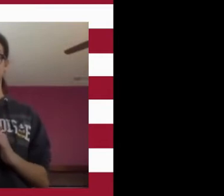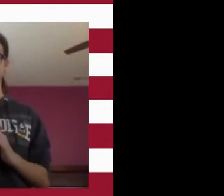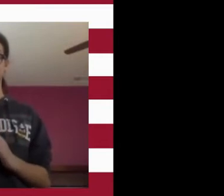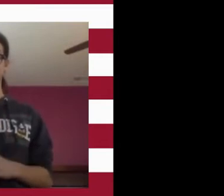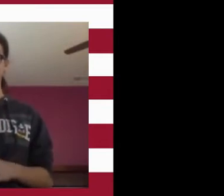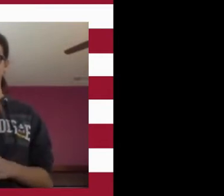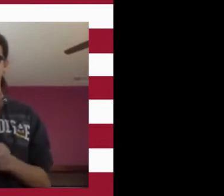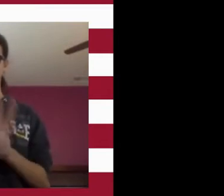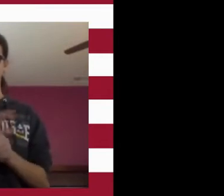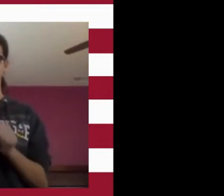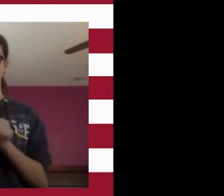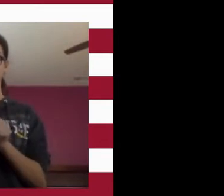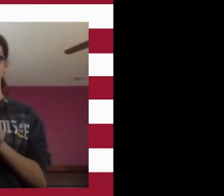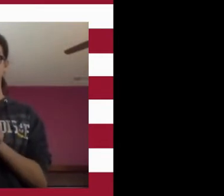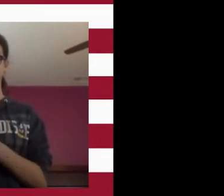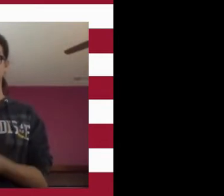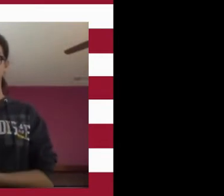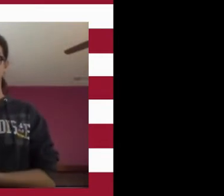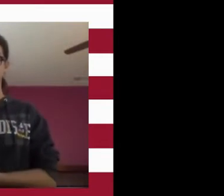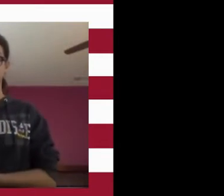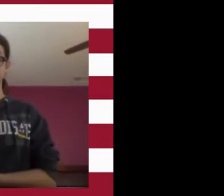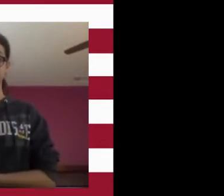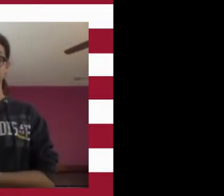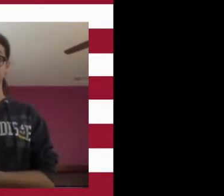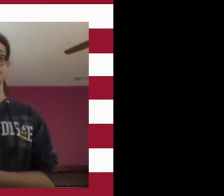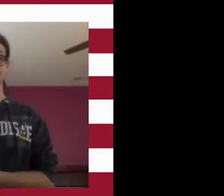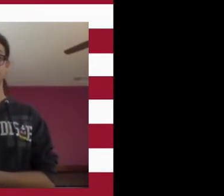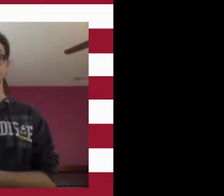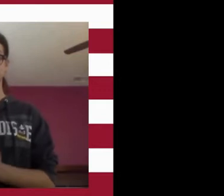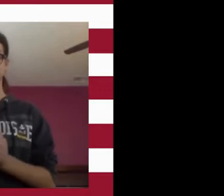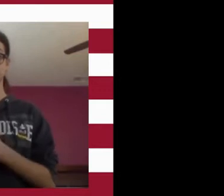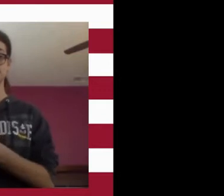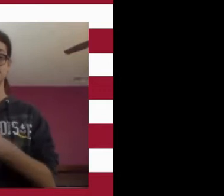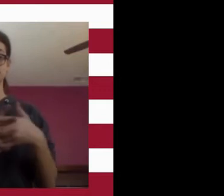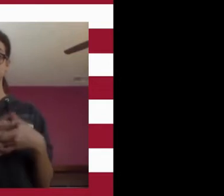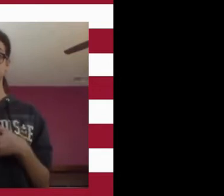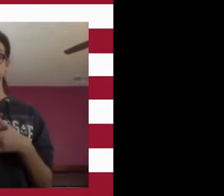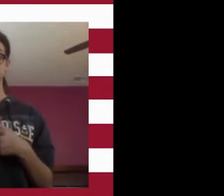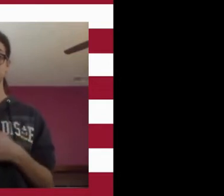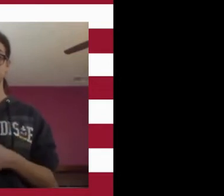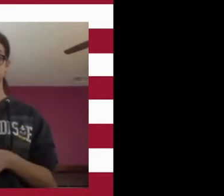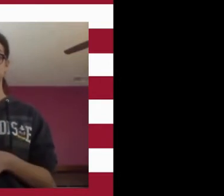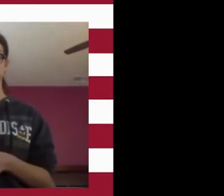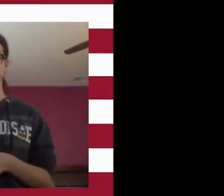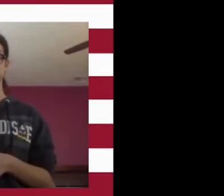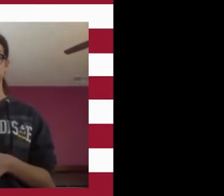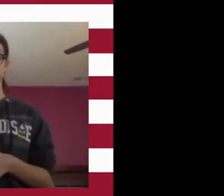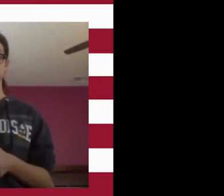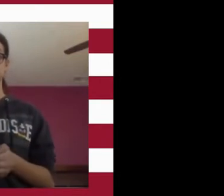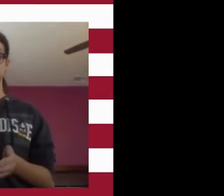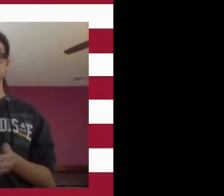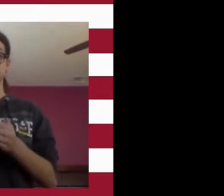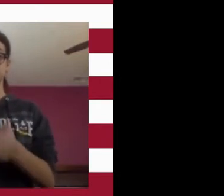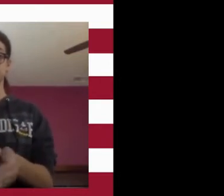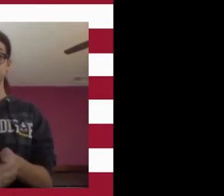Begin. I pledge allegiance to the flag of the United States of America. To the republic